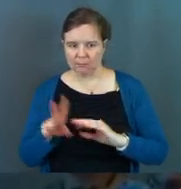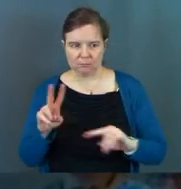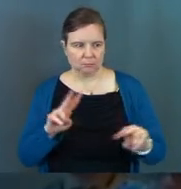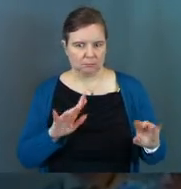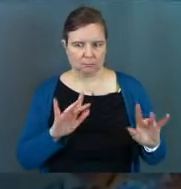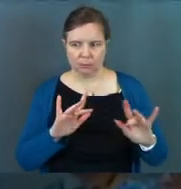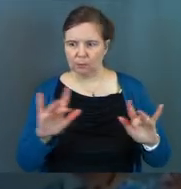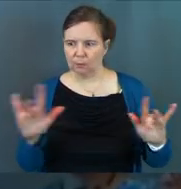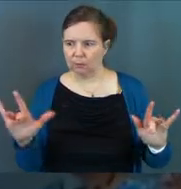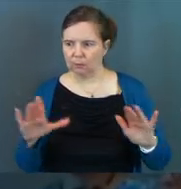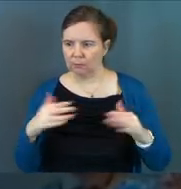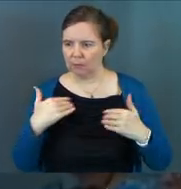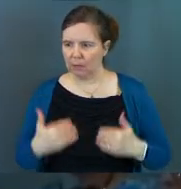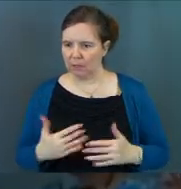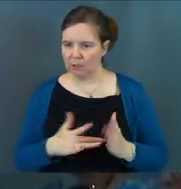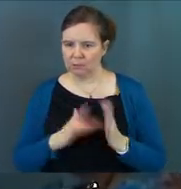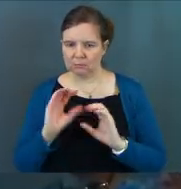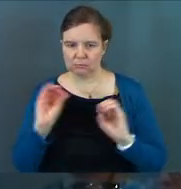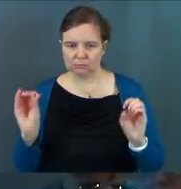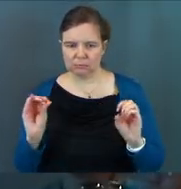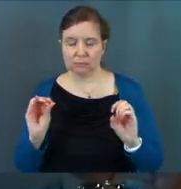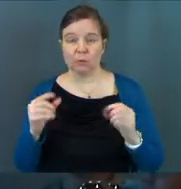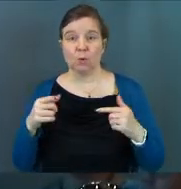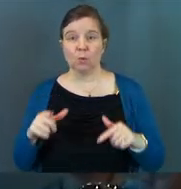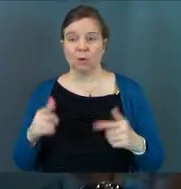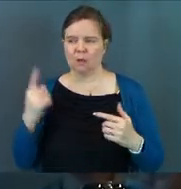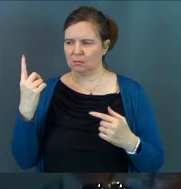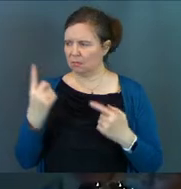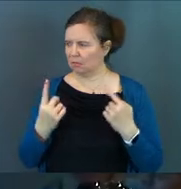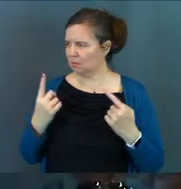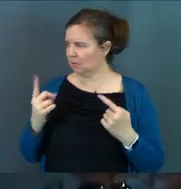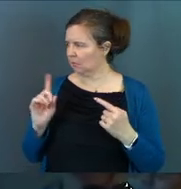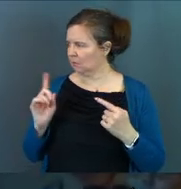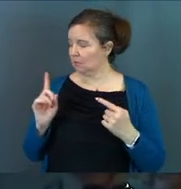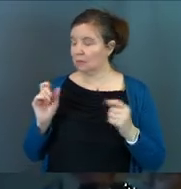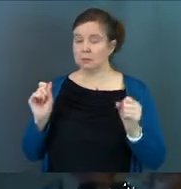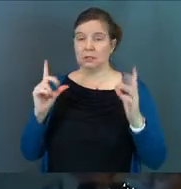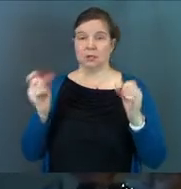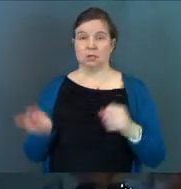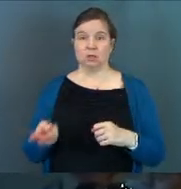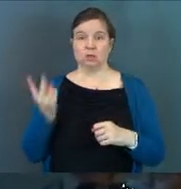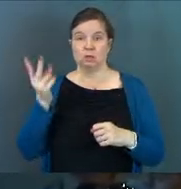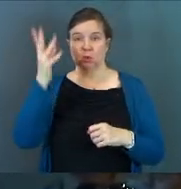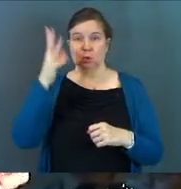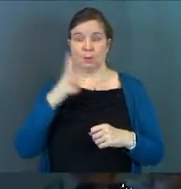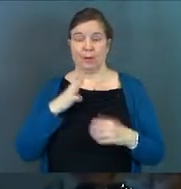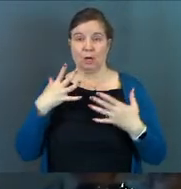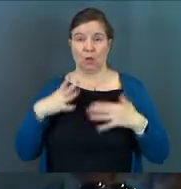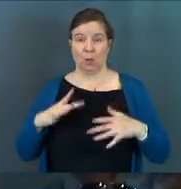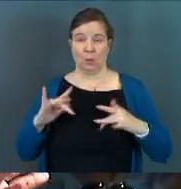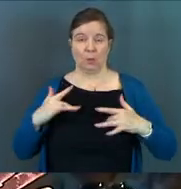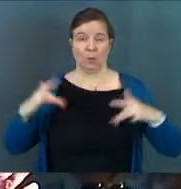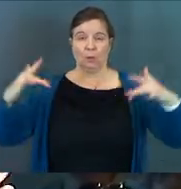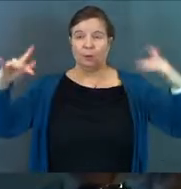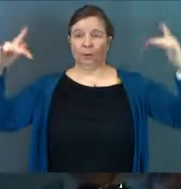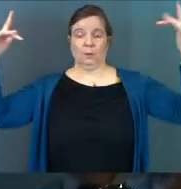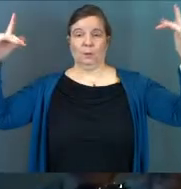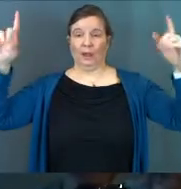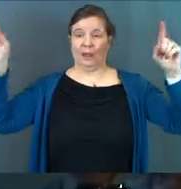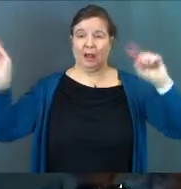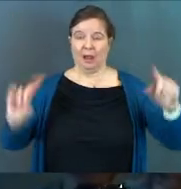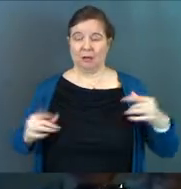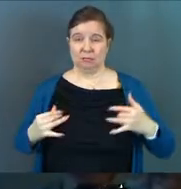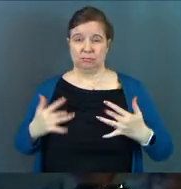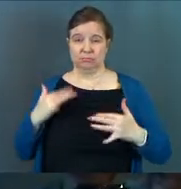find the body of Jesus. Next slide. While they were wondering about this, suddenly two men in clothes that gleamed like lightning